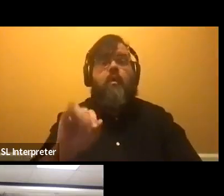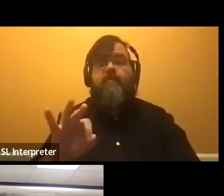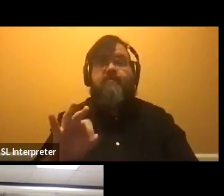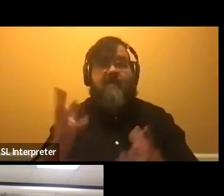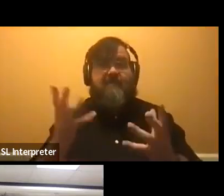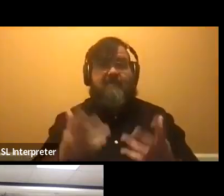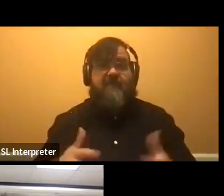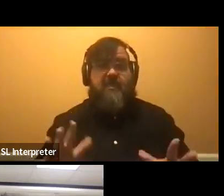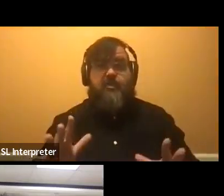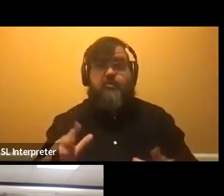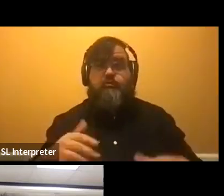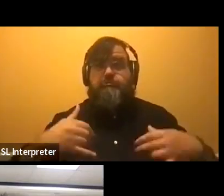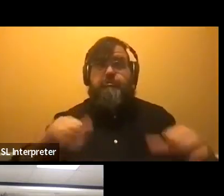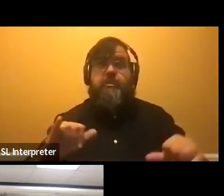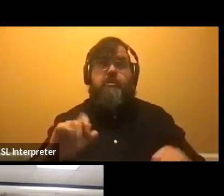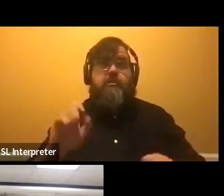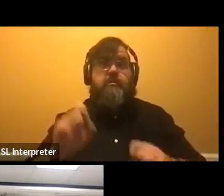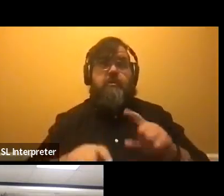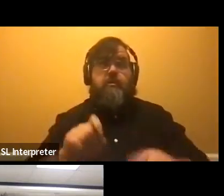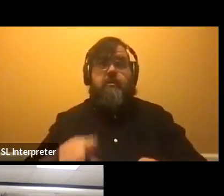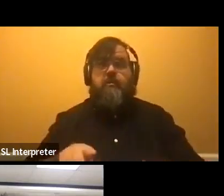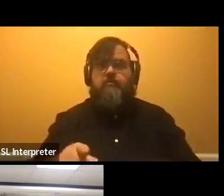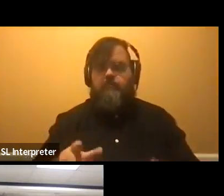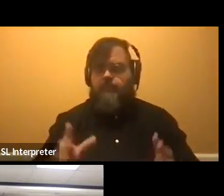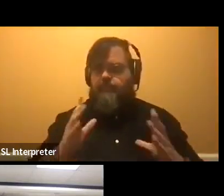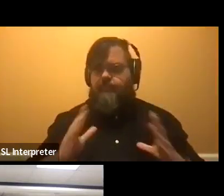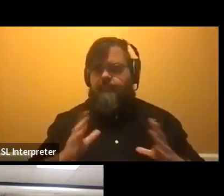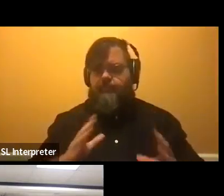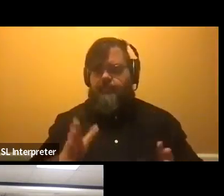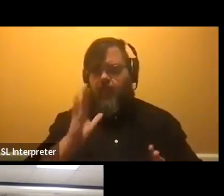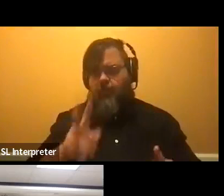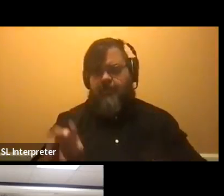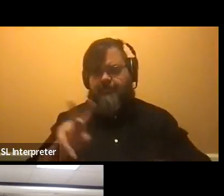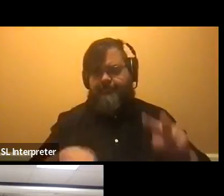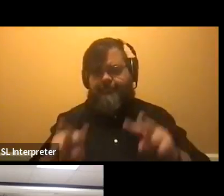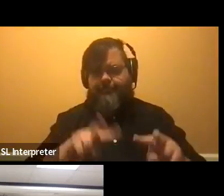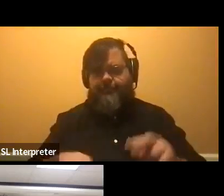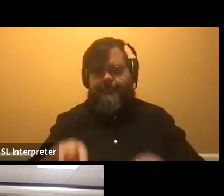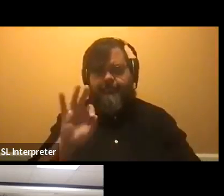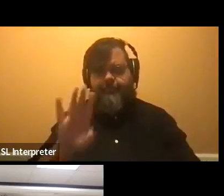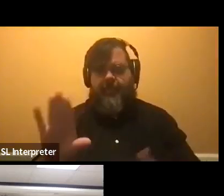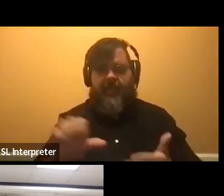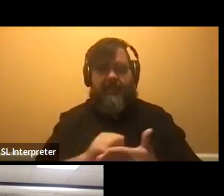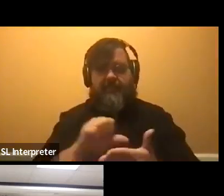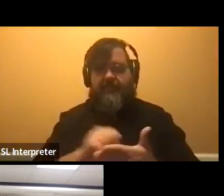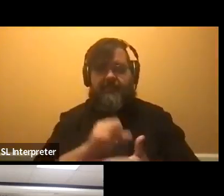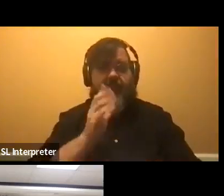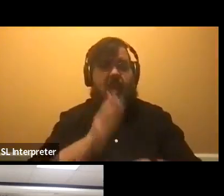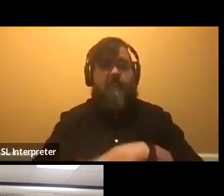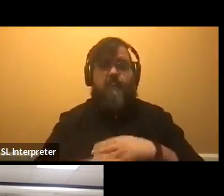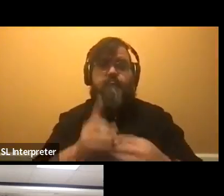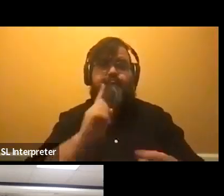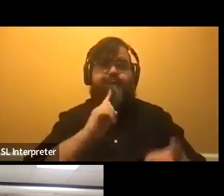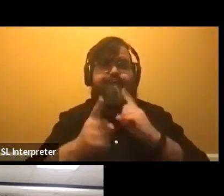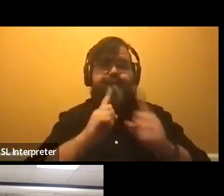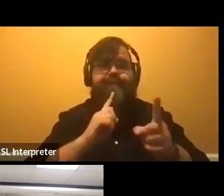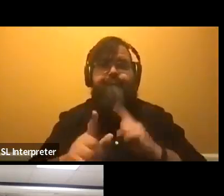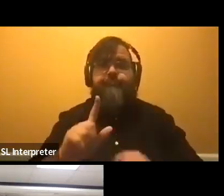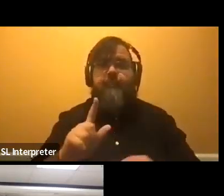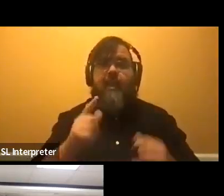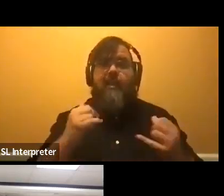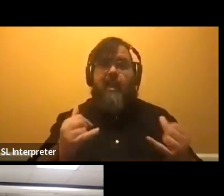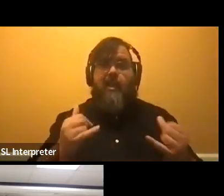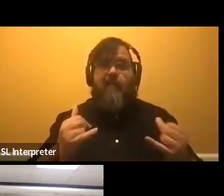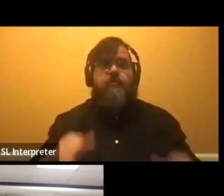we will be monitoring our Facebook page and we'll be happy to answer that question even after we're done talking live. But, um, I would just maybe throw one more